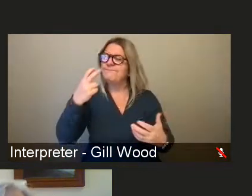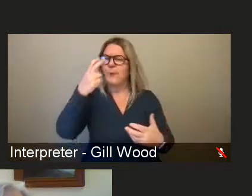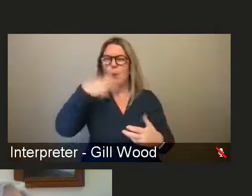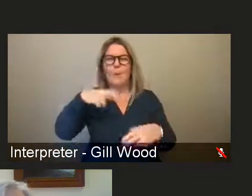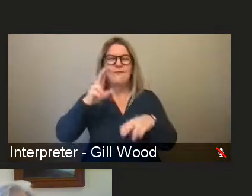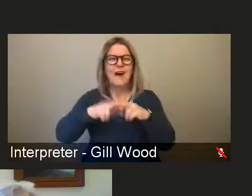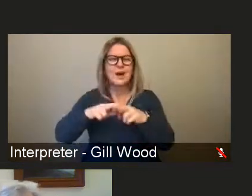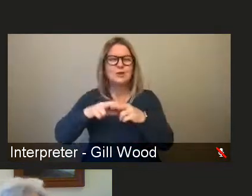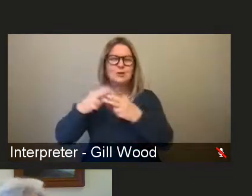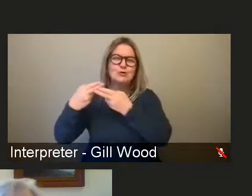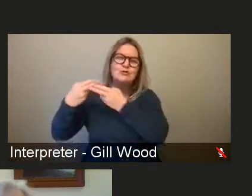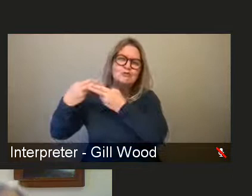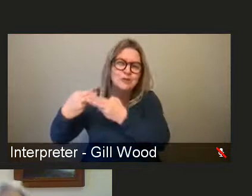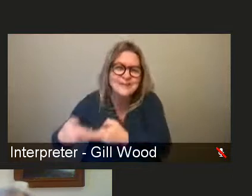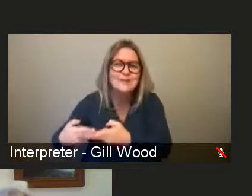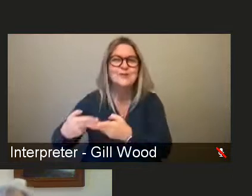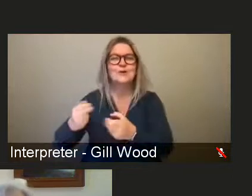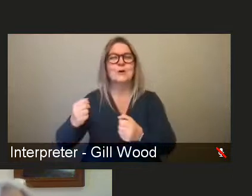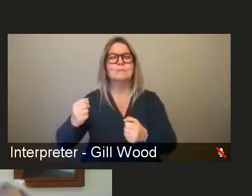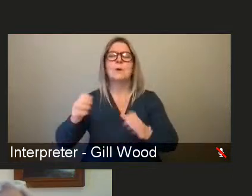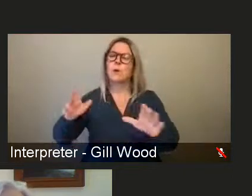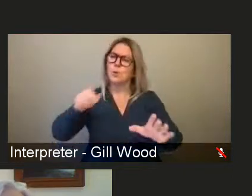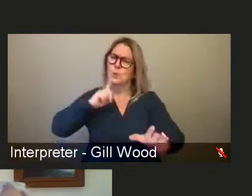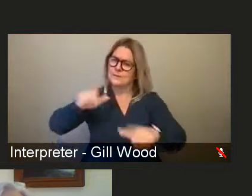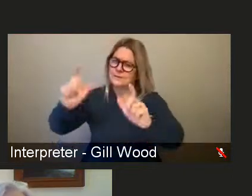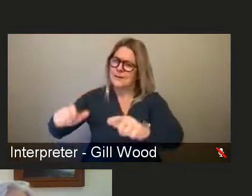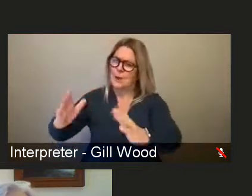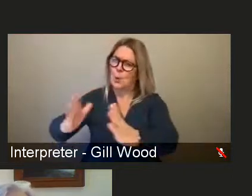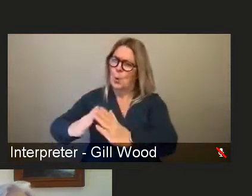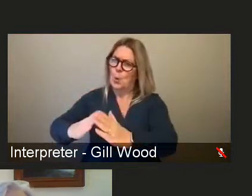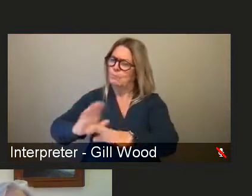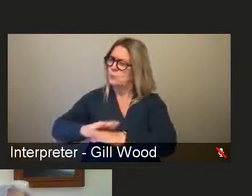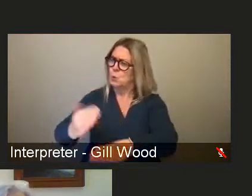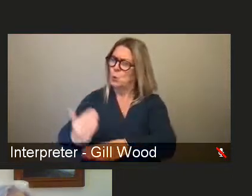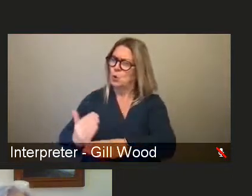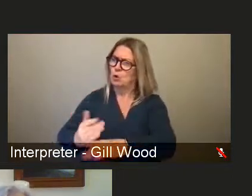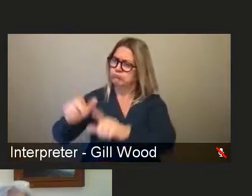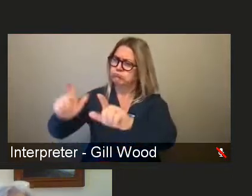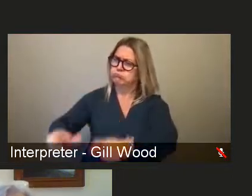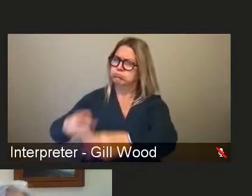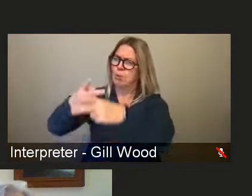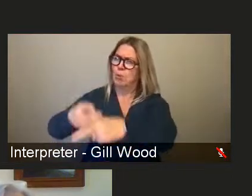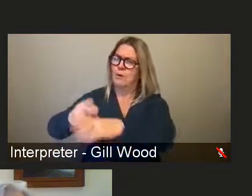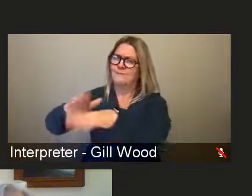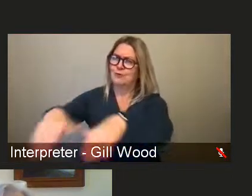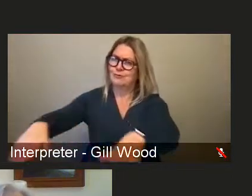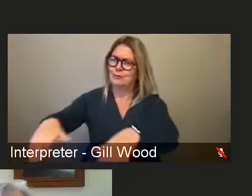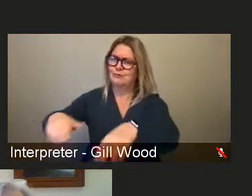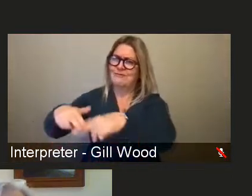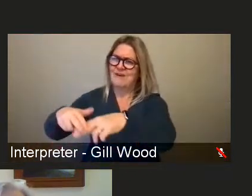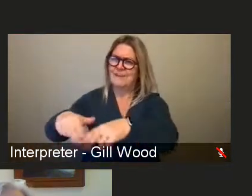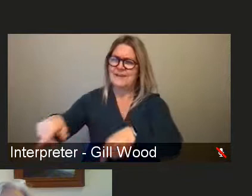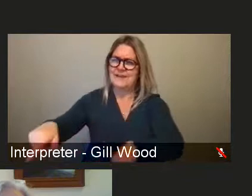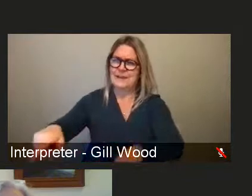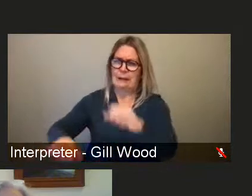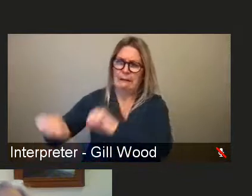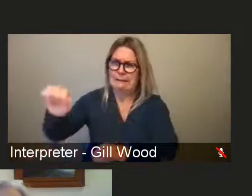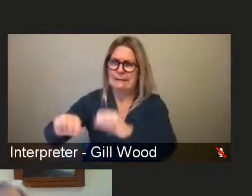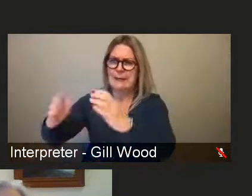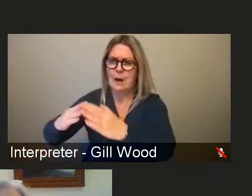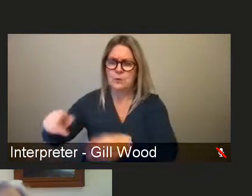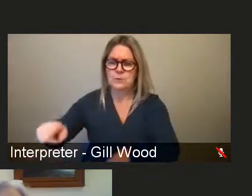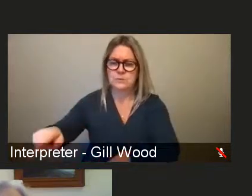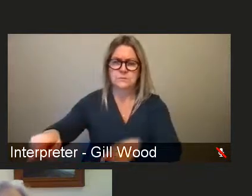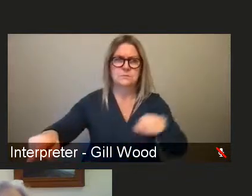about, you know, women belong in the home and blah, blah, blah. And and we also asked them in that question in that questionnaire